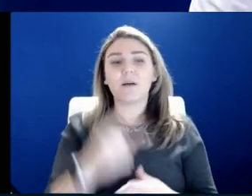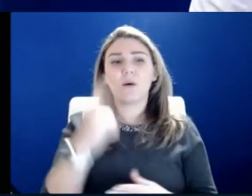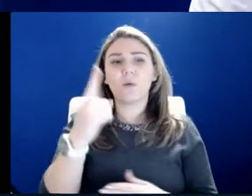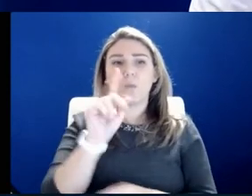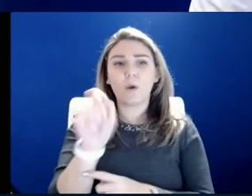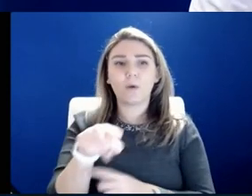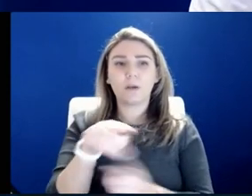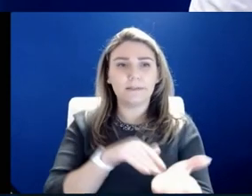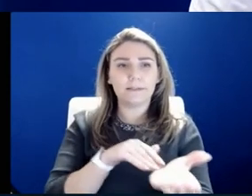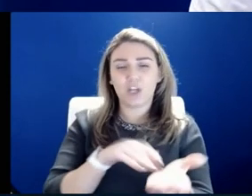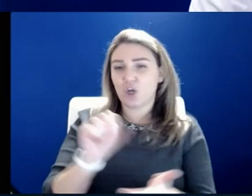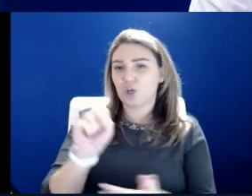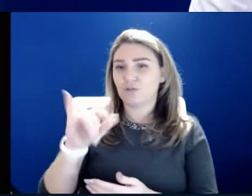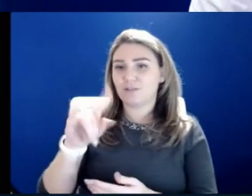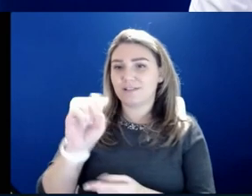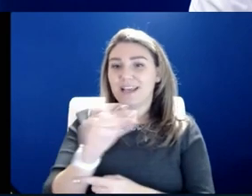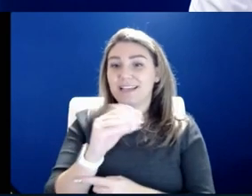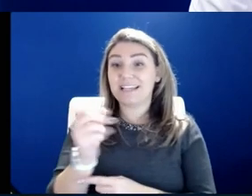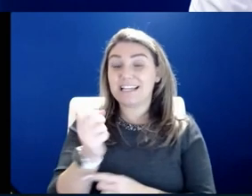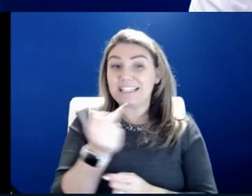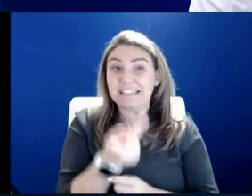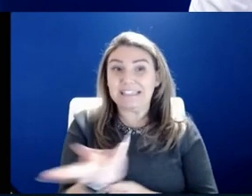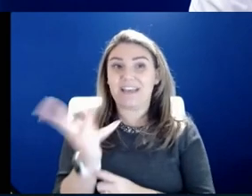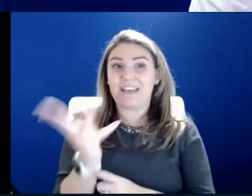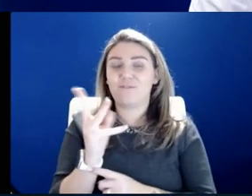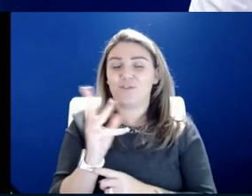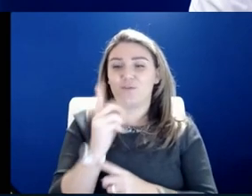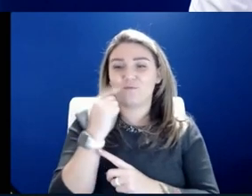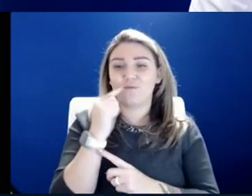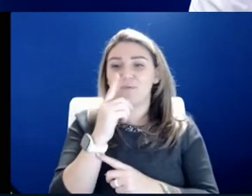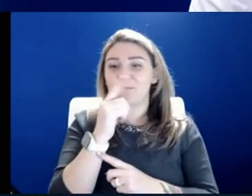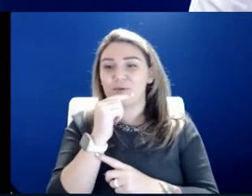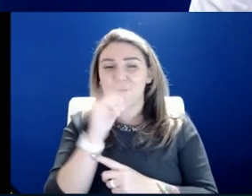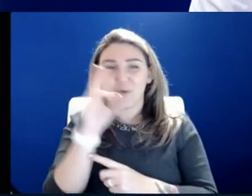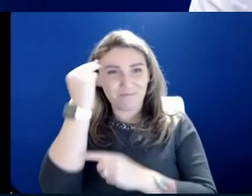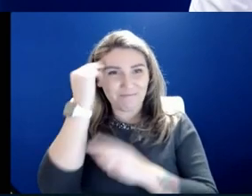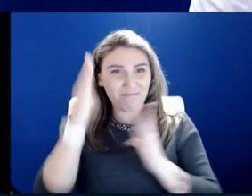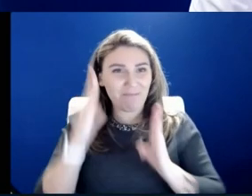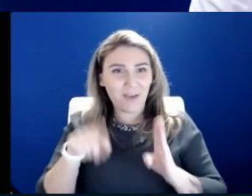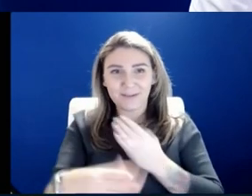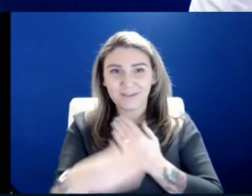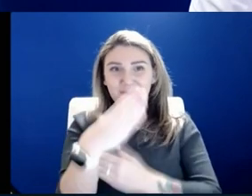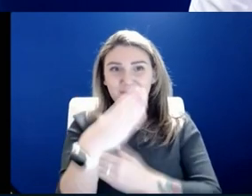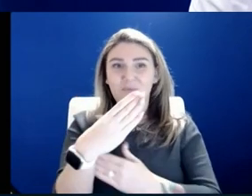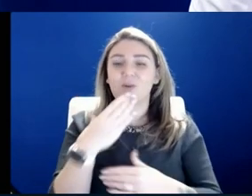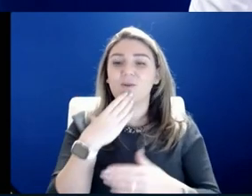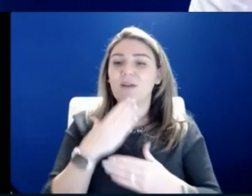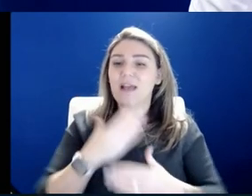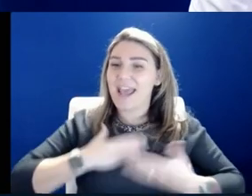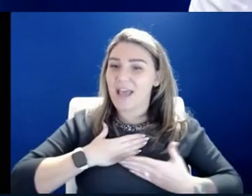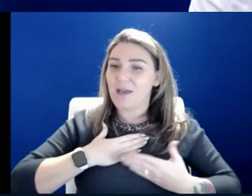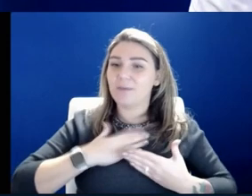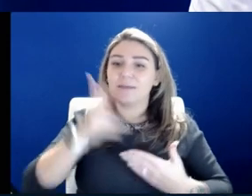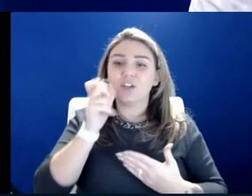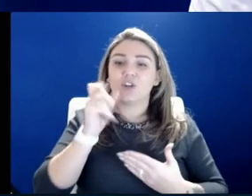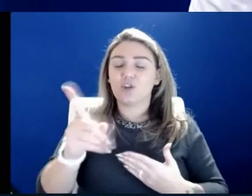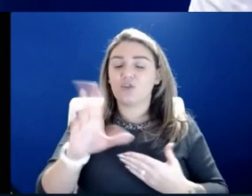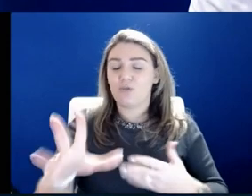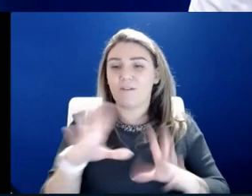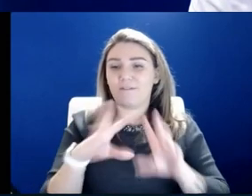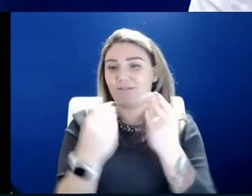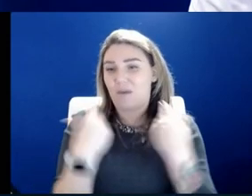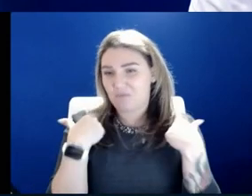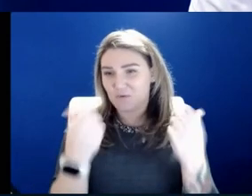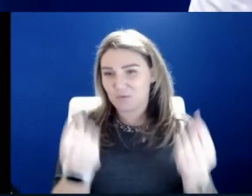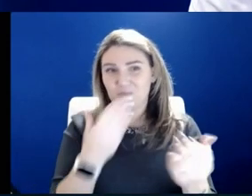Dr. Seitz and several, well, a couple for Quentin Lucas, Mayor. Good morning. Uh, first of all, very glad to hear that you and your family have recovered. Uh, good to